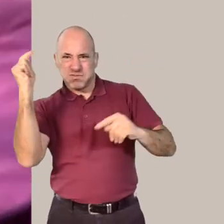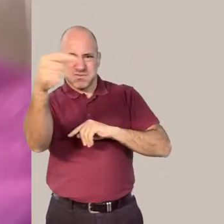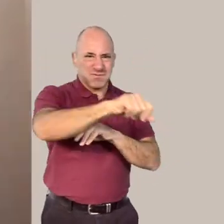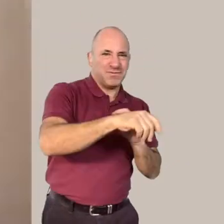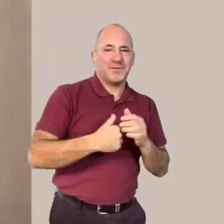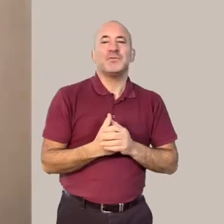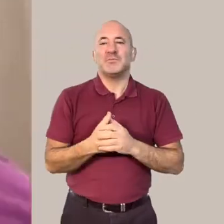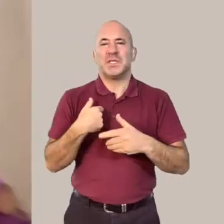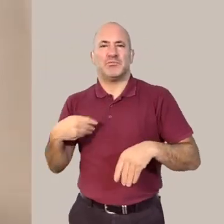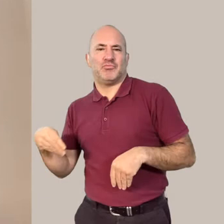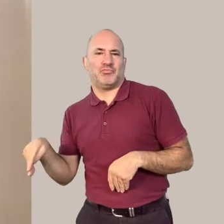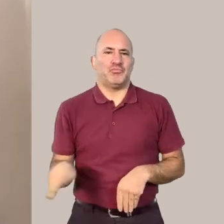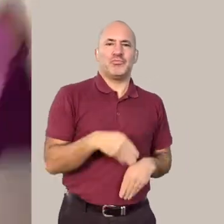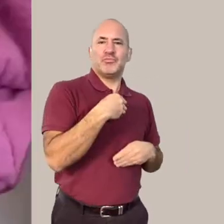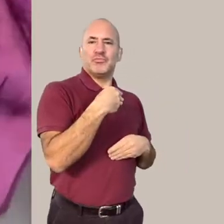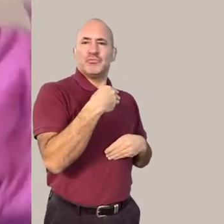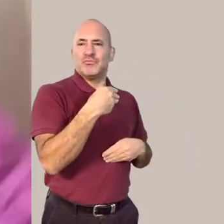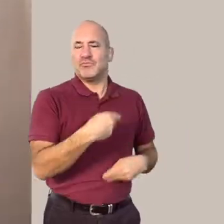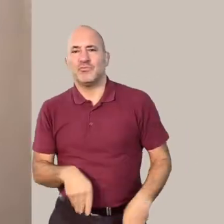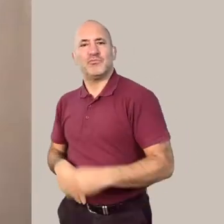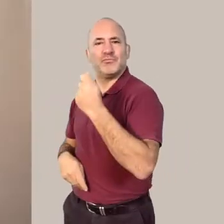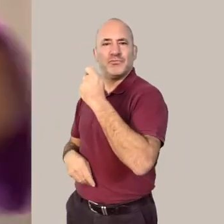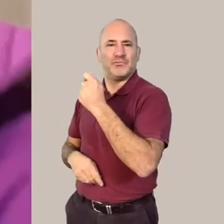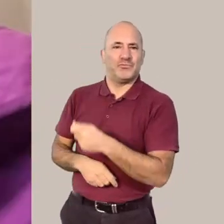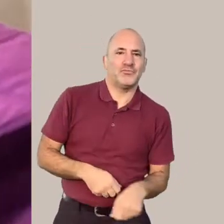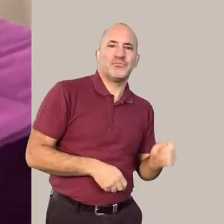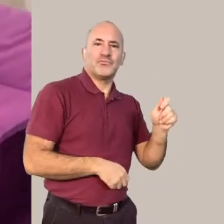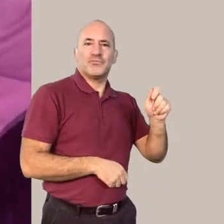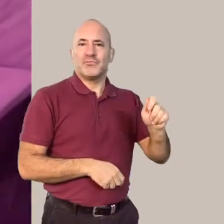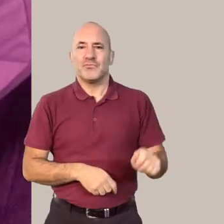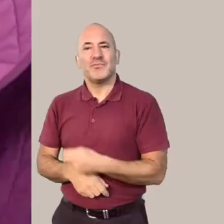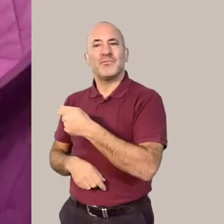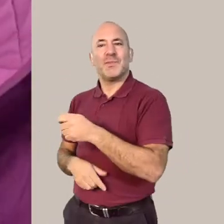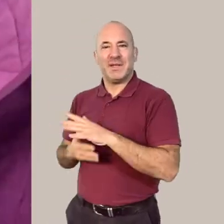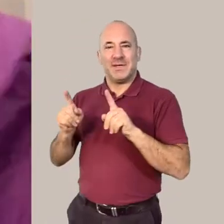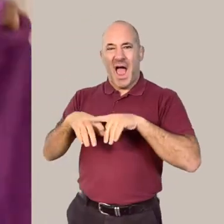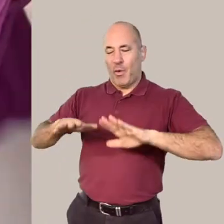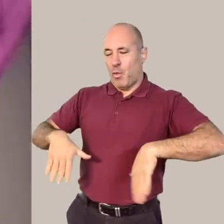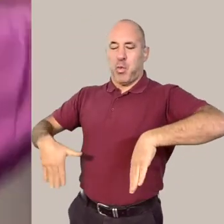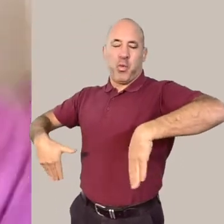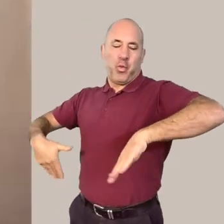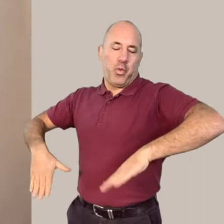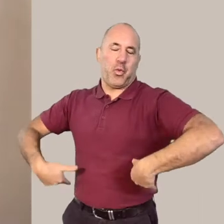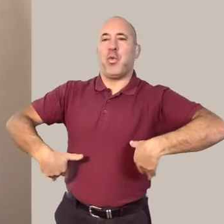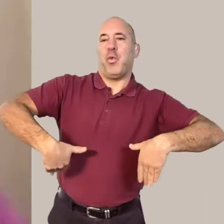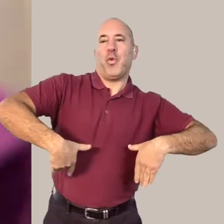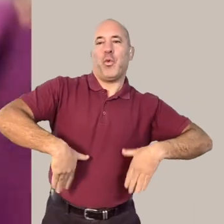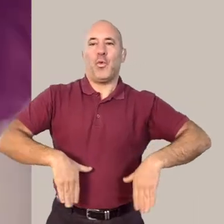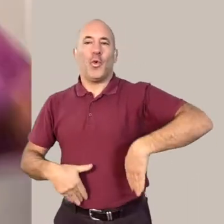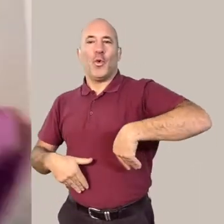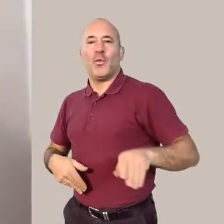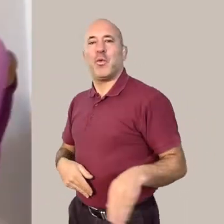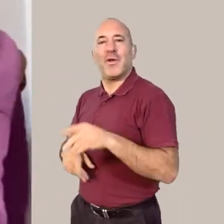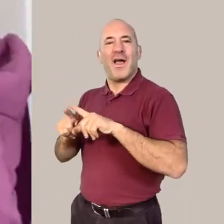so I'm just going to sway left and right with my arm out so that my cape has room